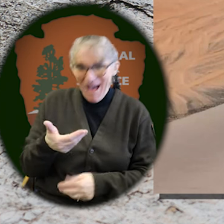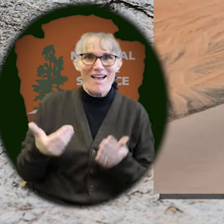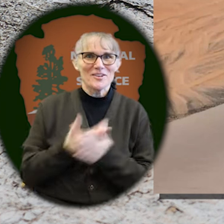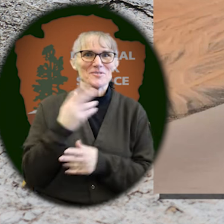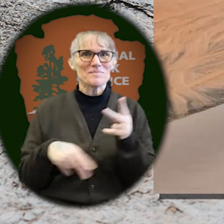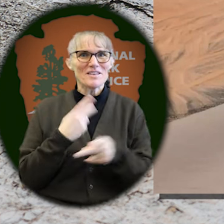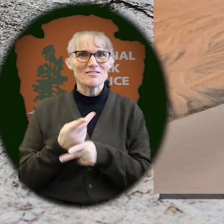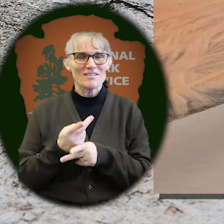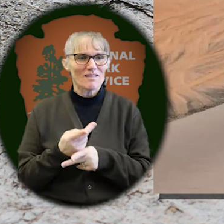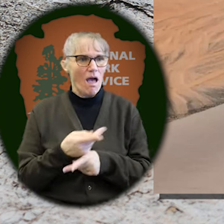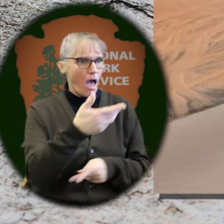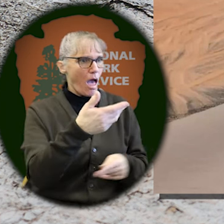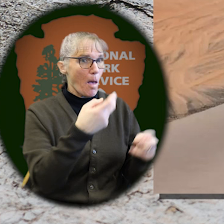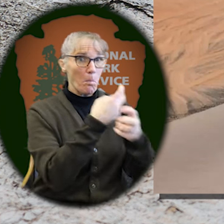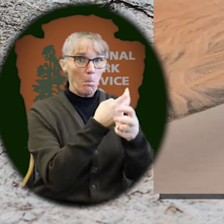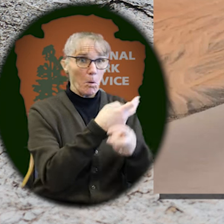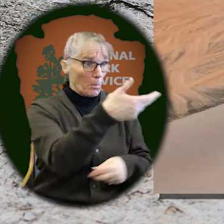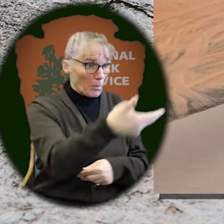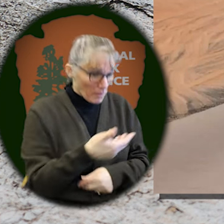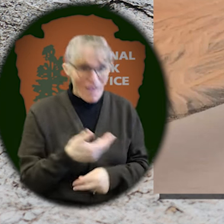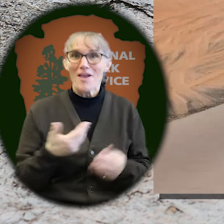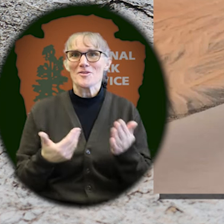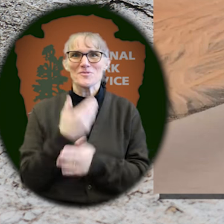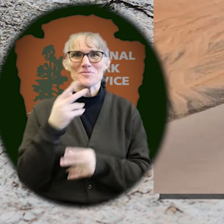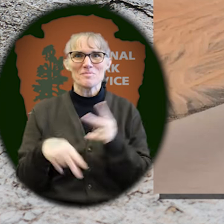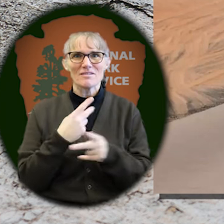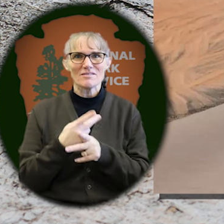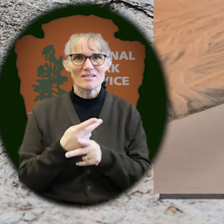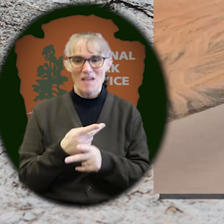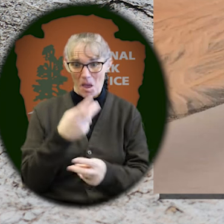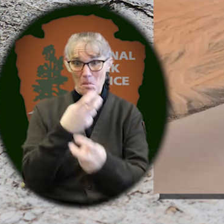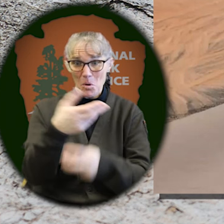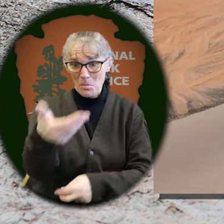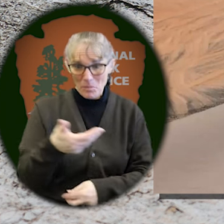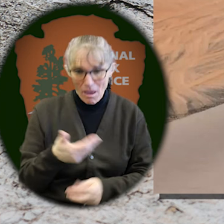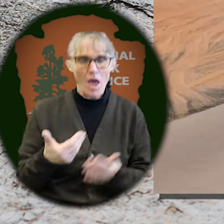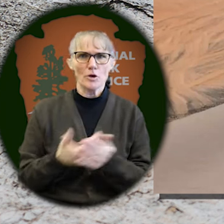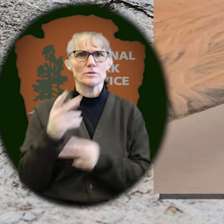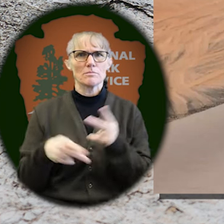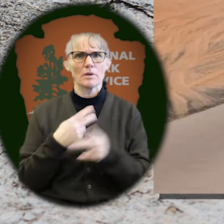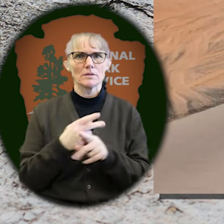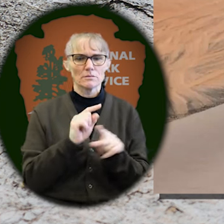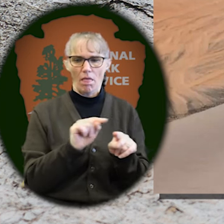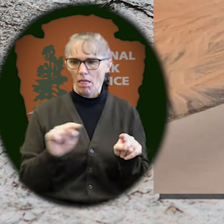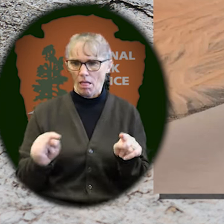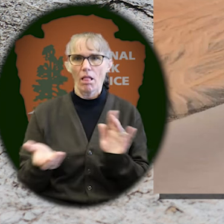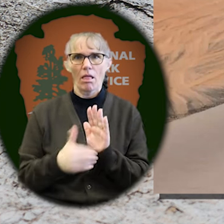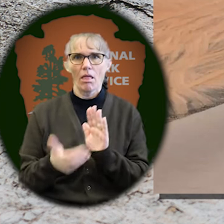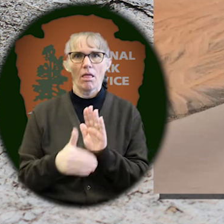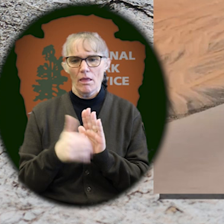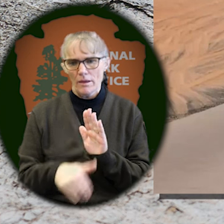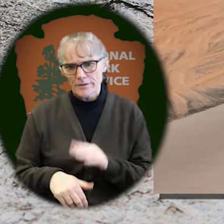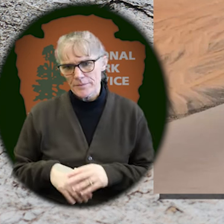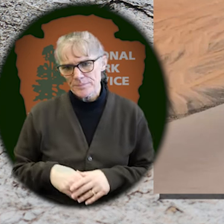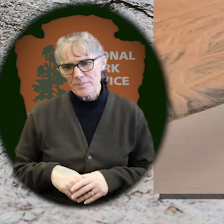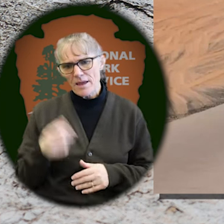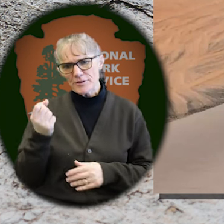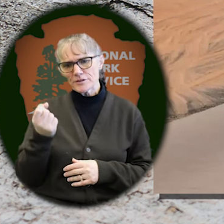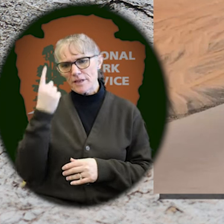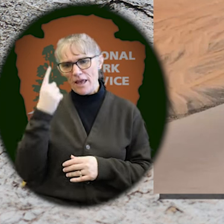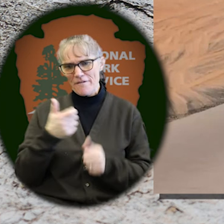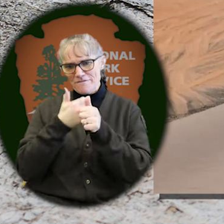found them. And systematics is so crucial and fundamental for